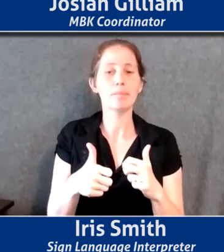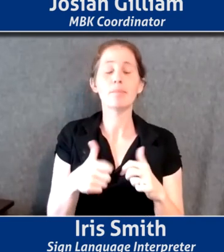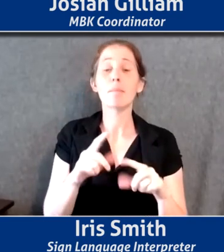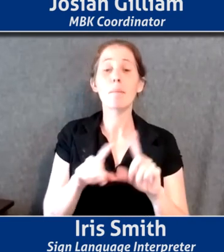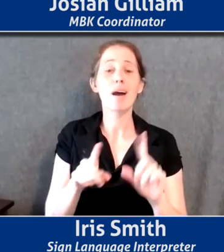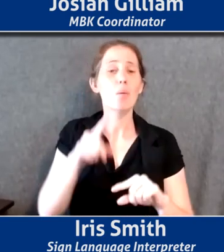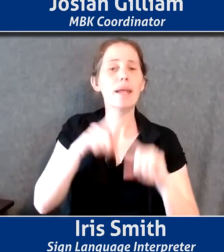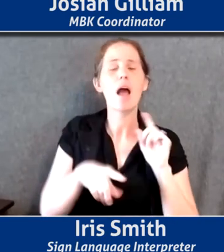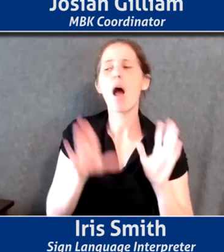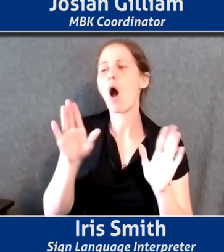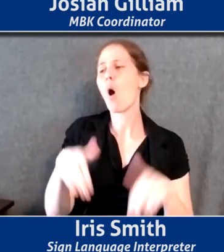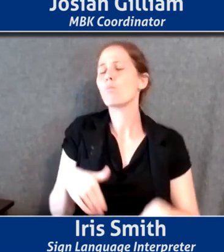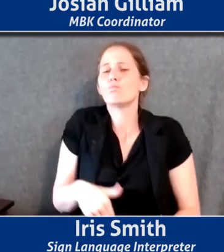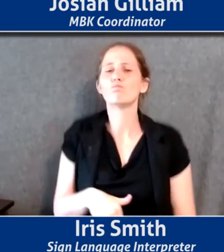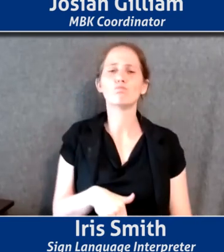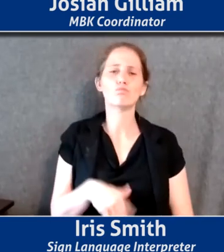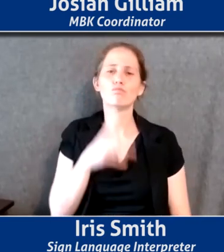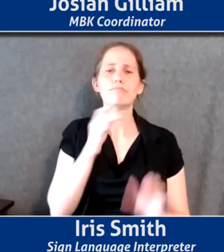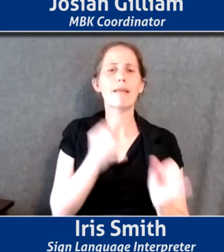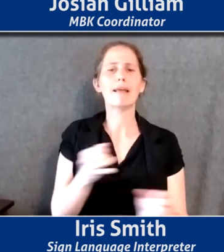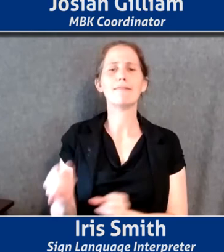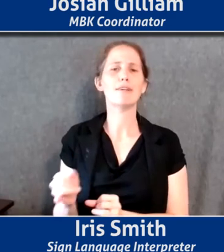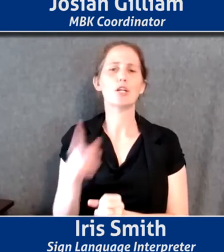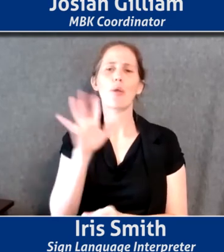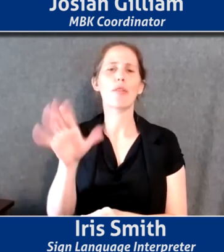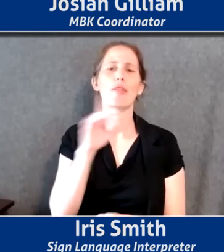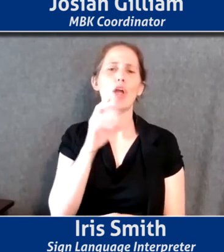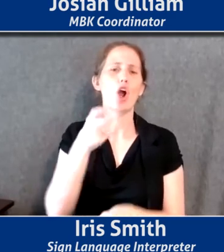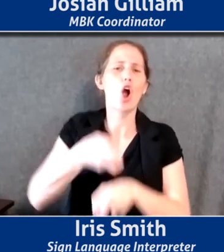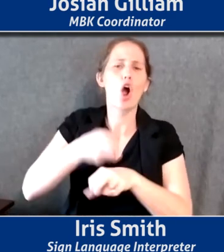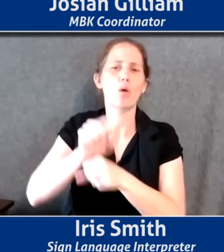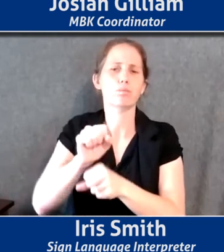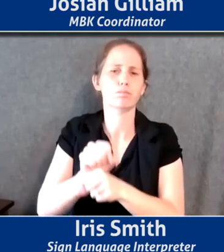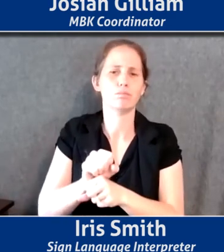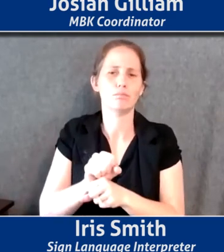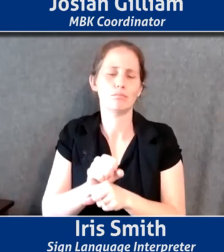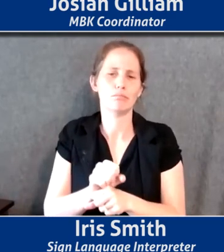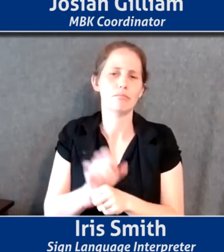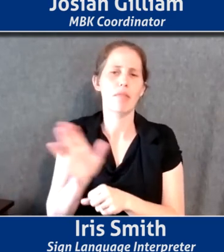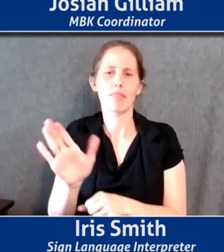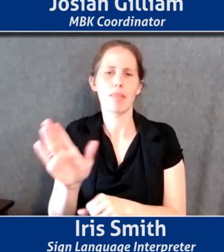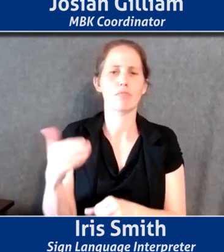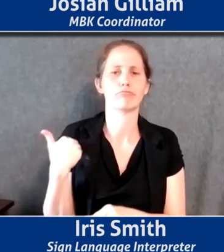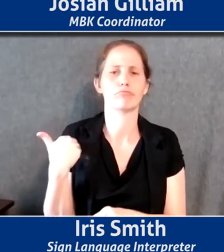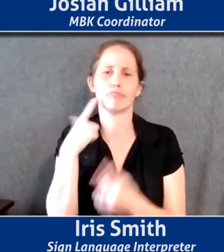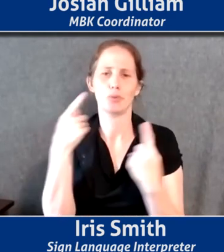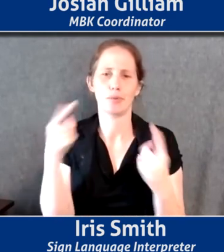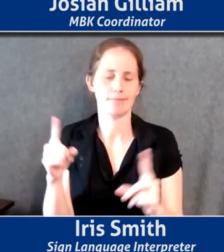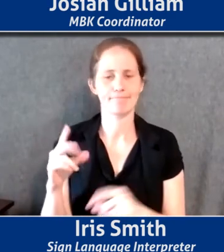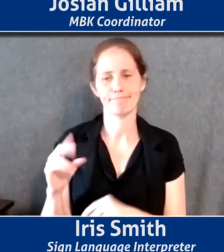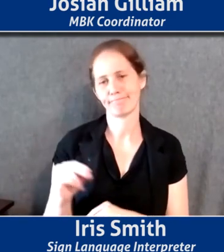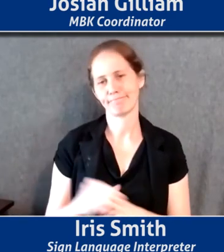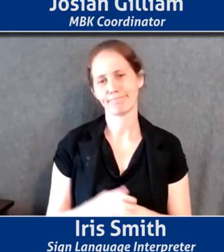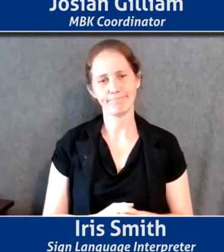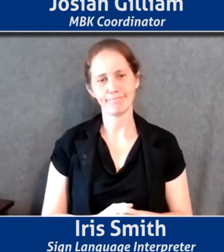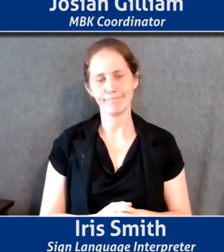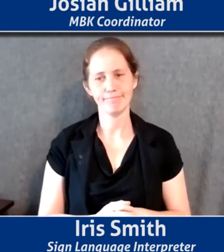oh no, it's only a matter of individual hard work, um, to succeed. Um, so